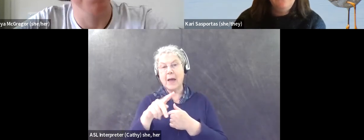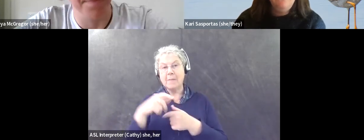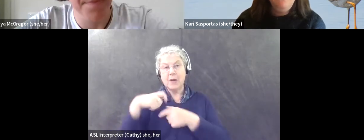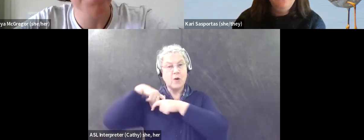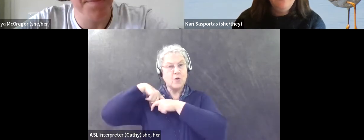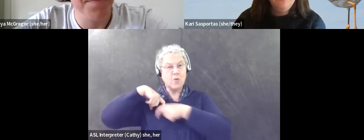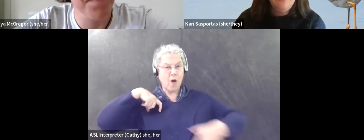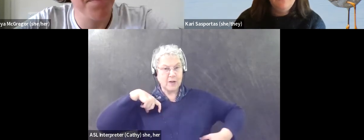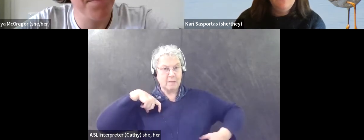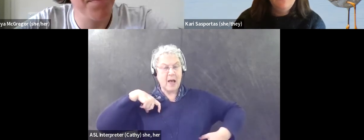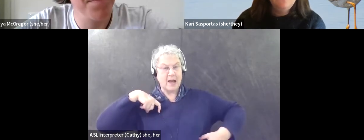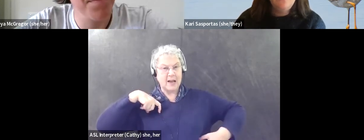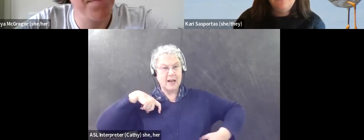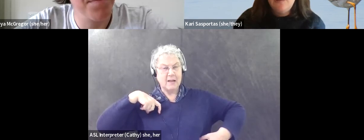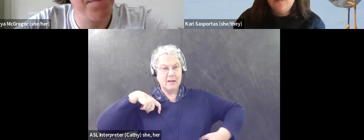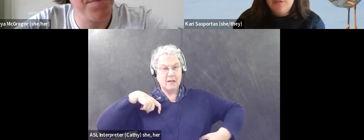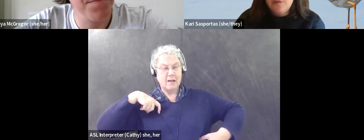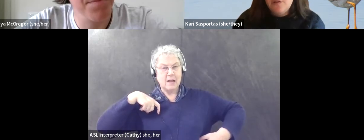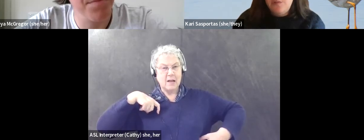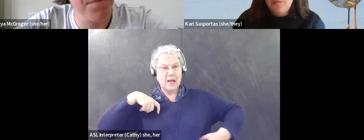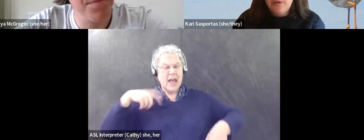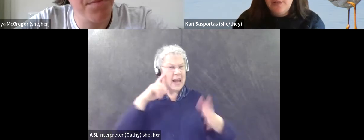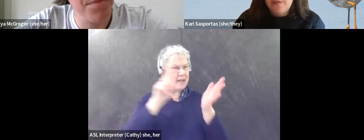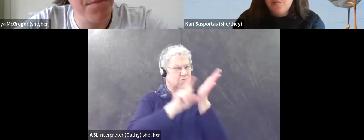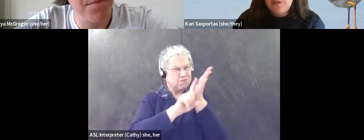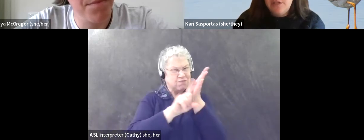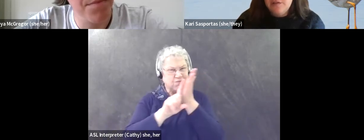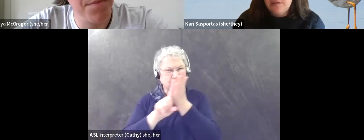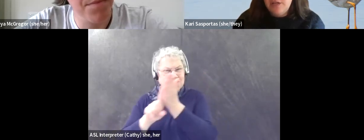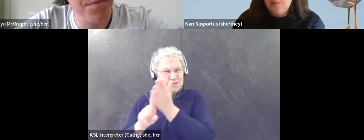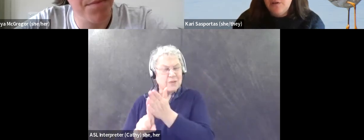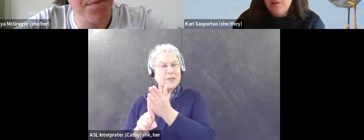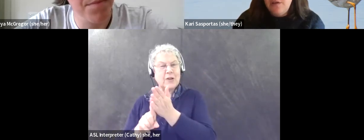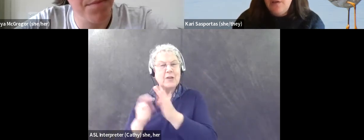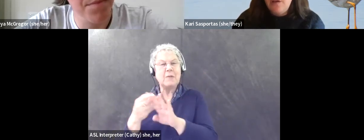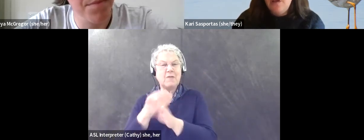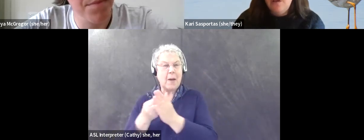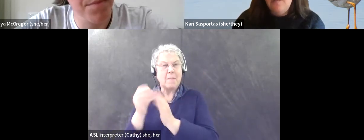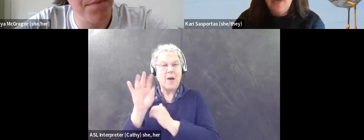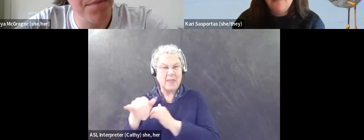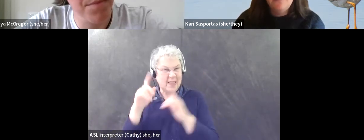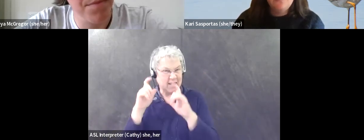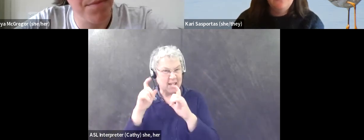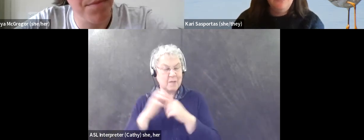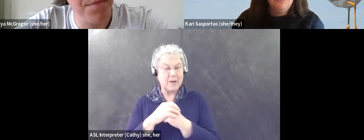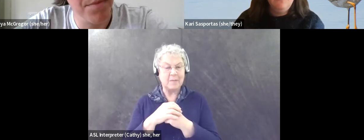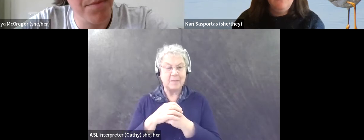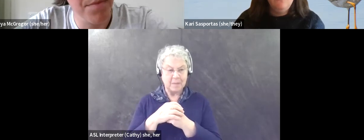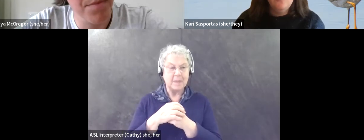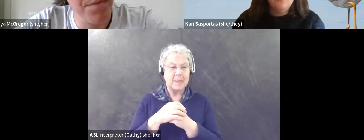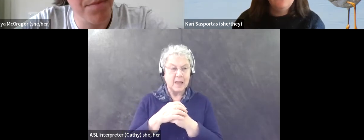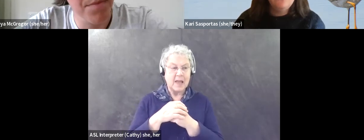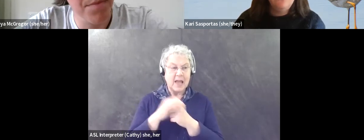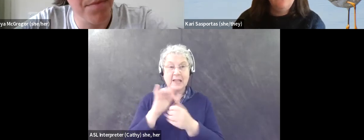Um, the camera, so I did my research before I got this particular camera, um, as I started to get